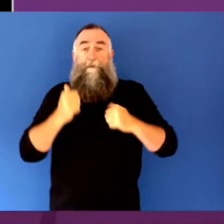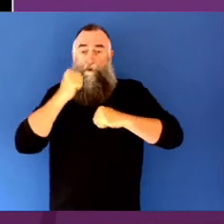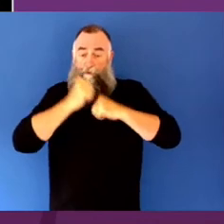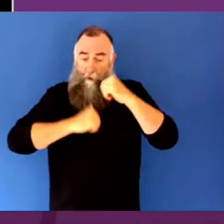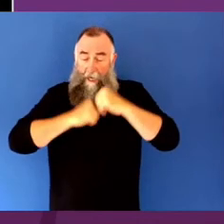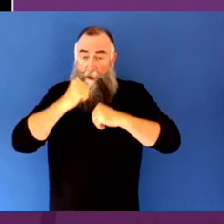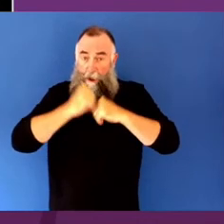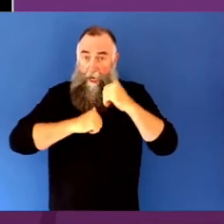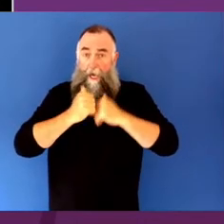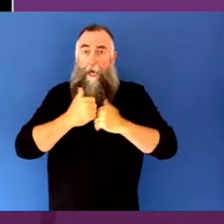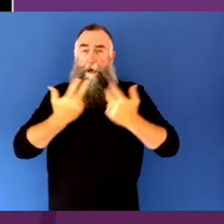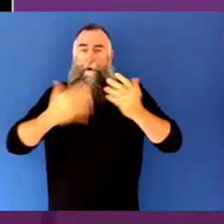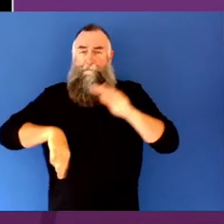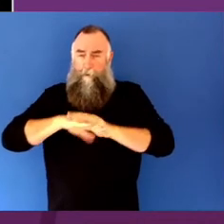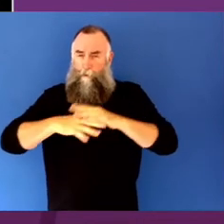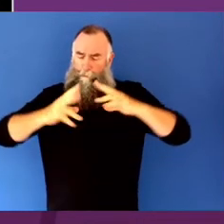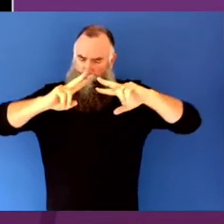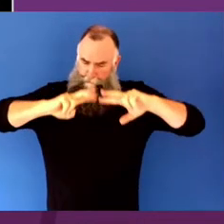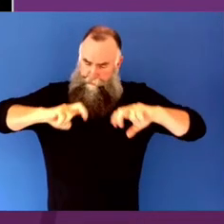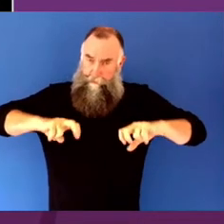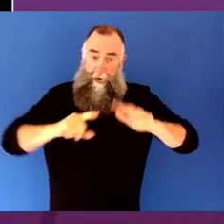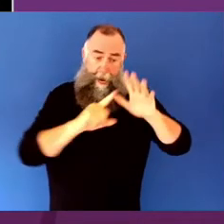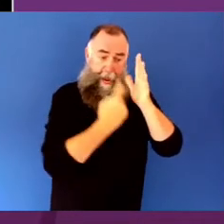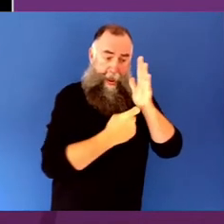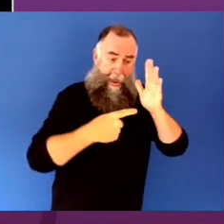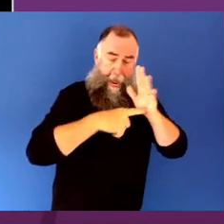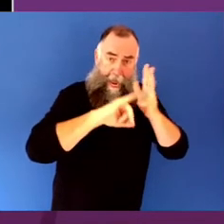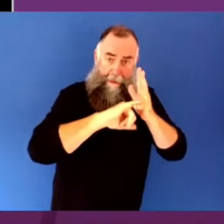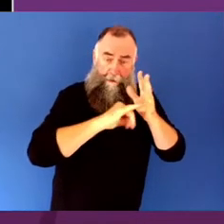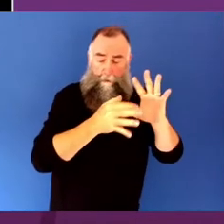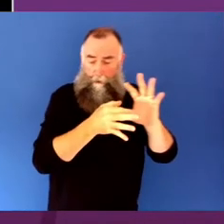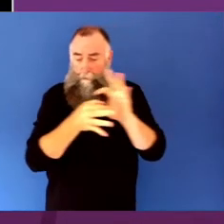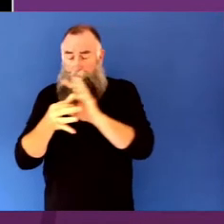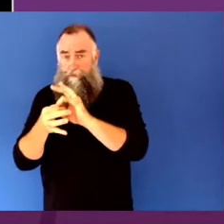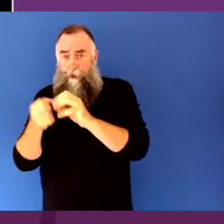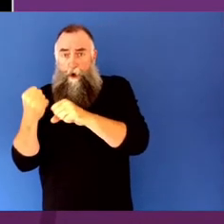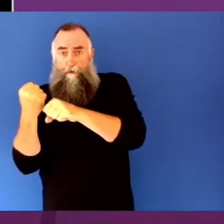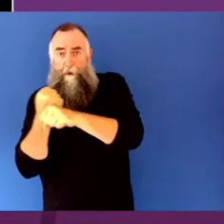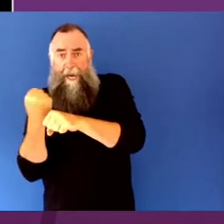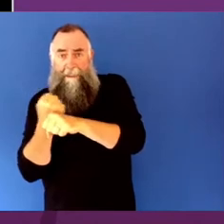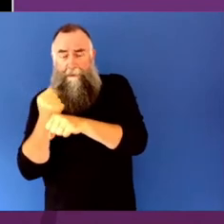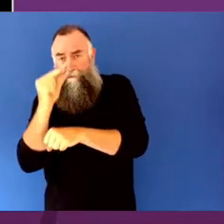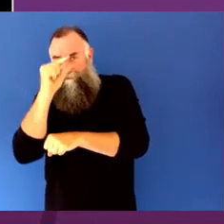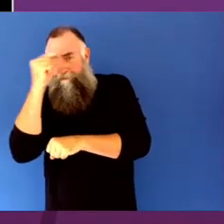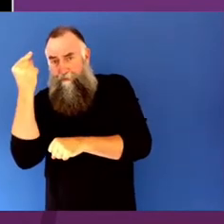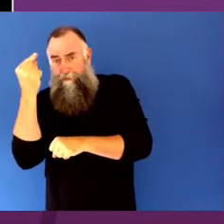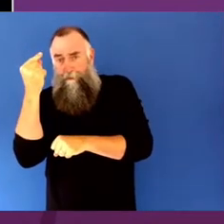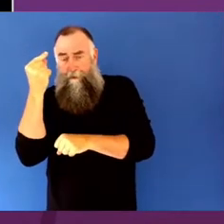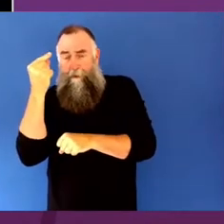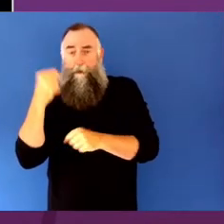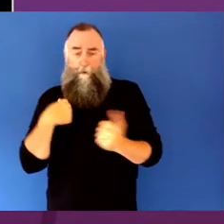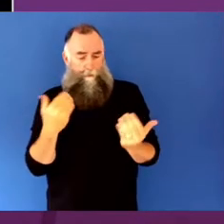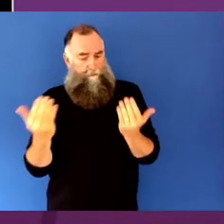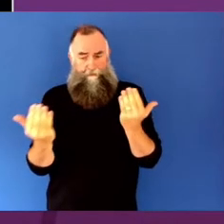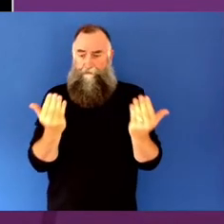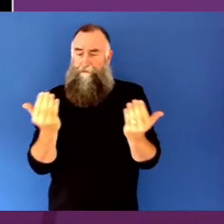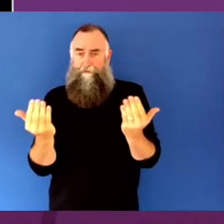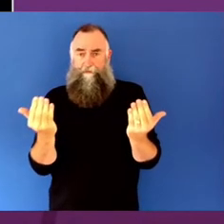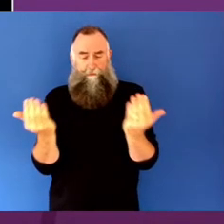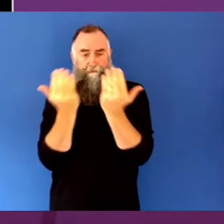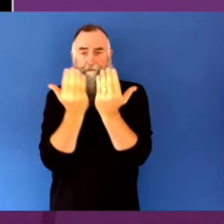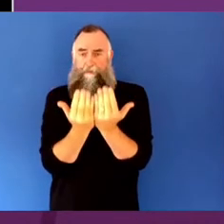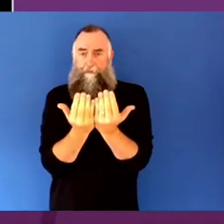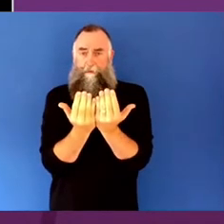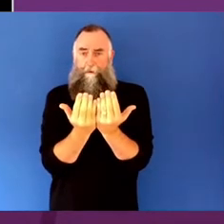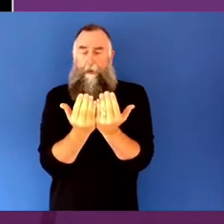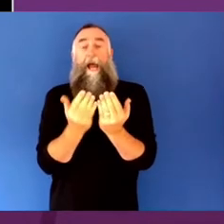between the arts and creative endeavor, on the one hand, and health and particularly mental